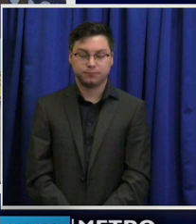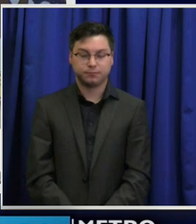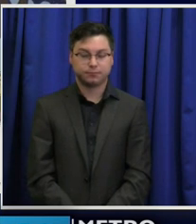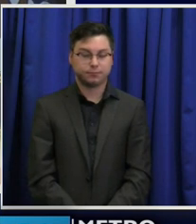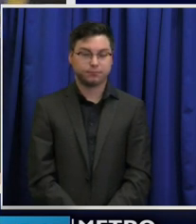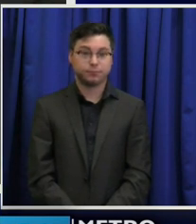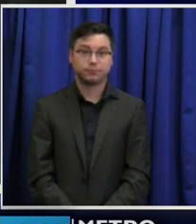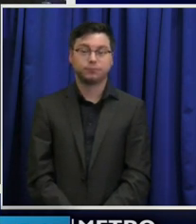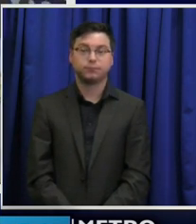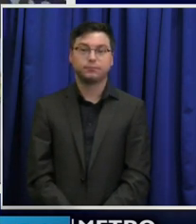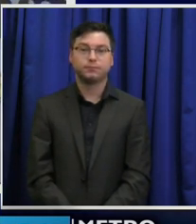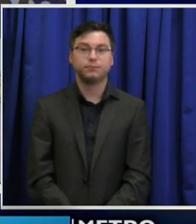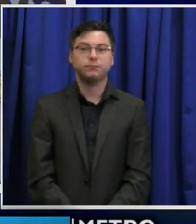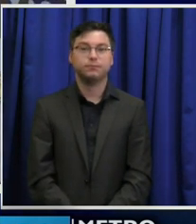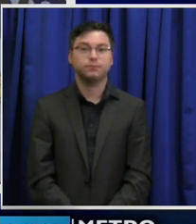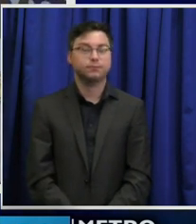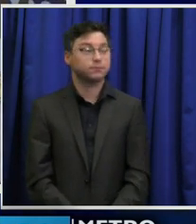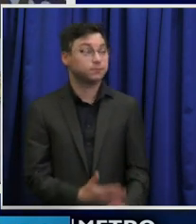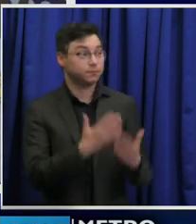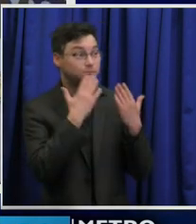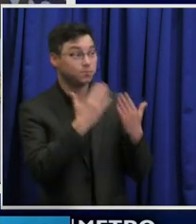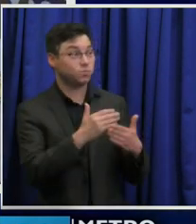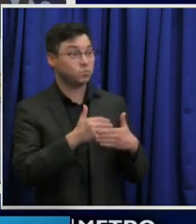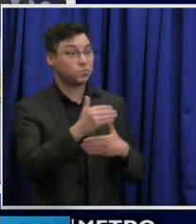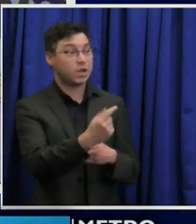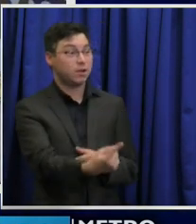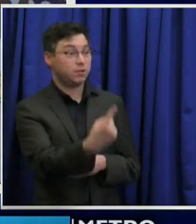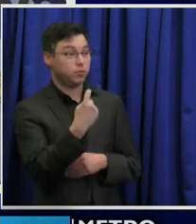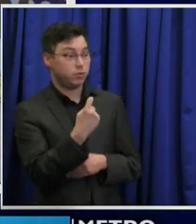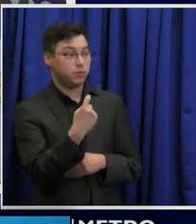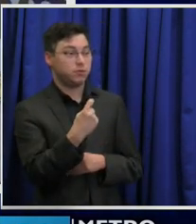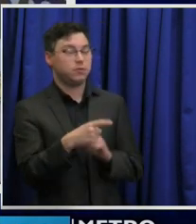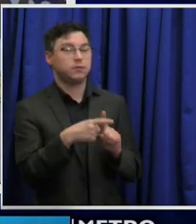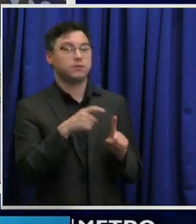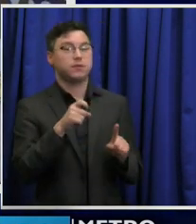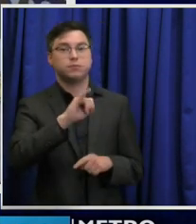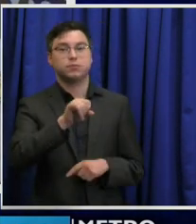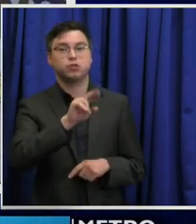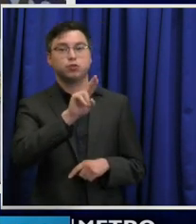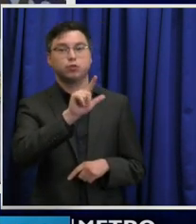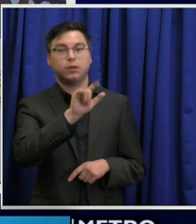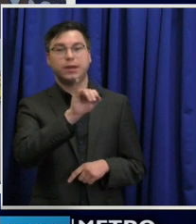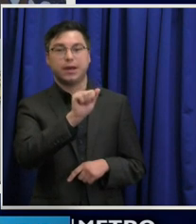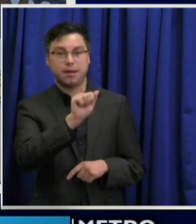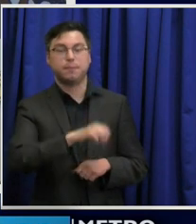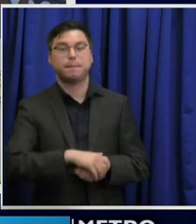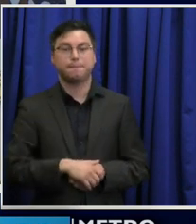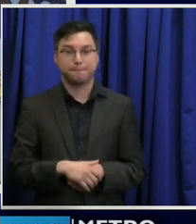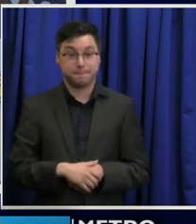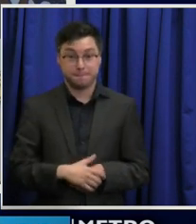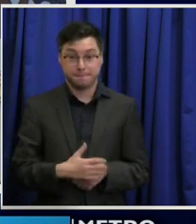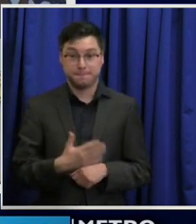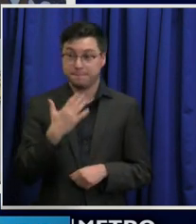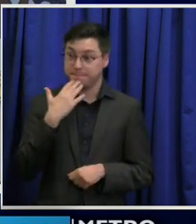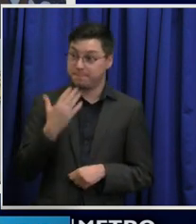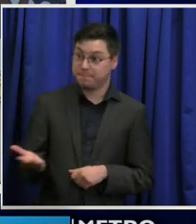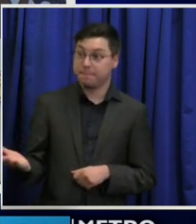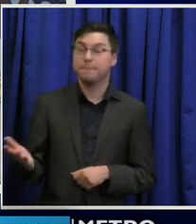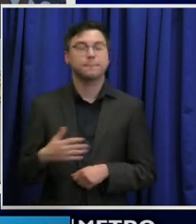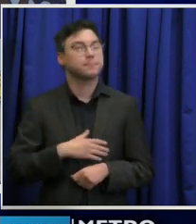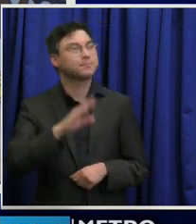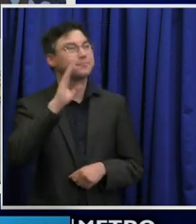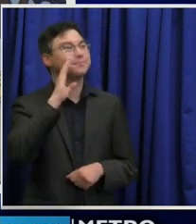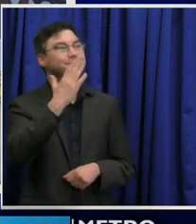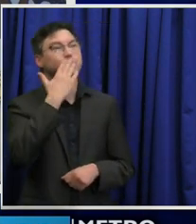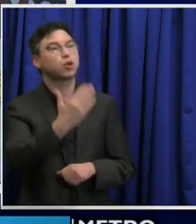protection. Thank you. Our next question is from Julia Palazzo. Julia. Hi, good morning.